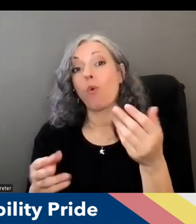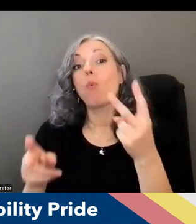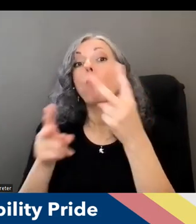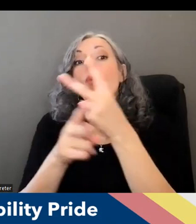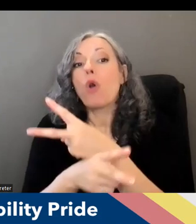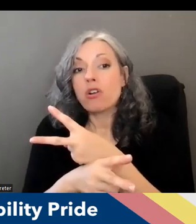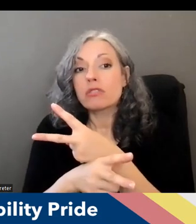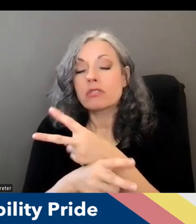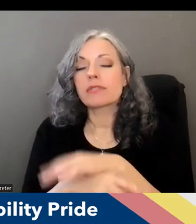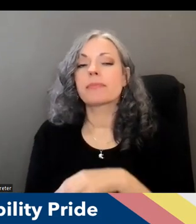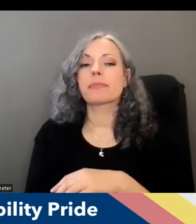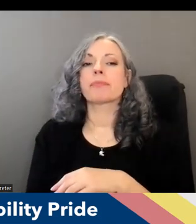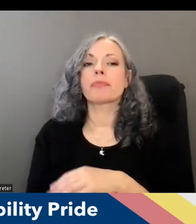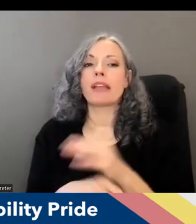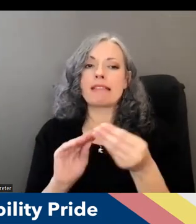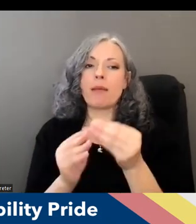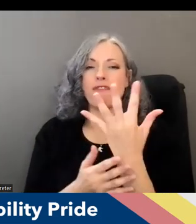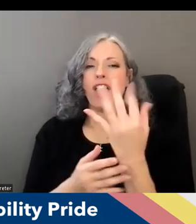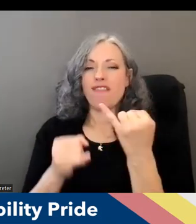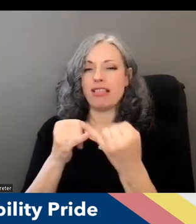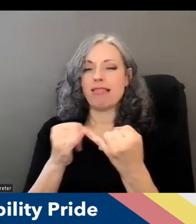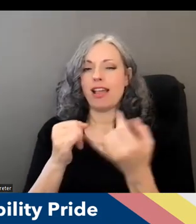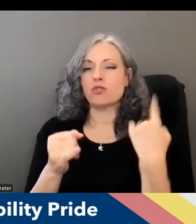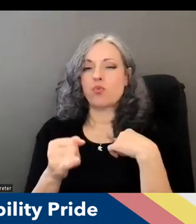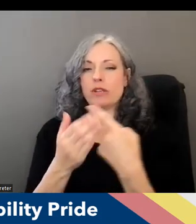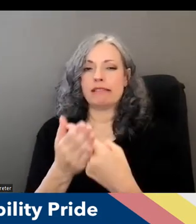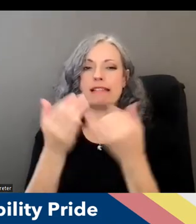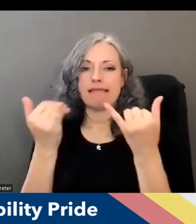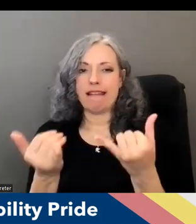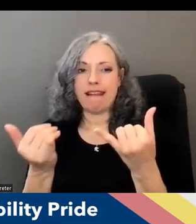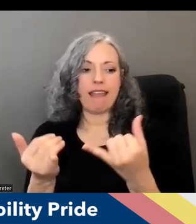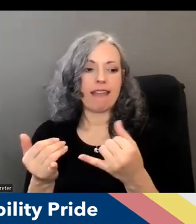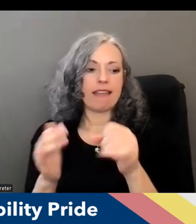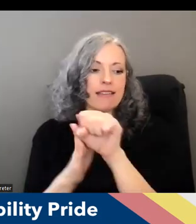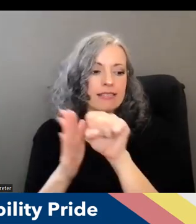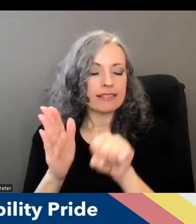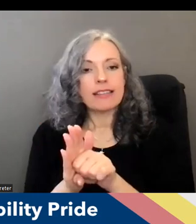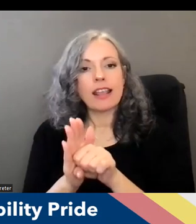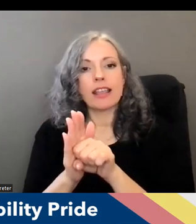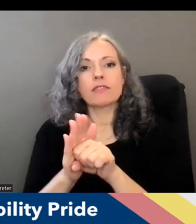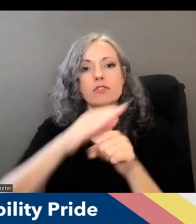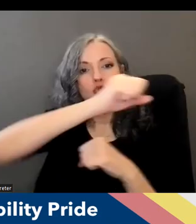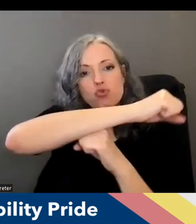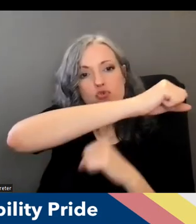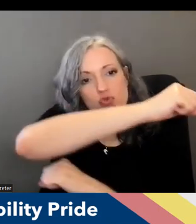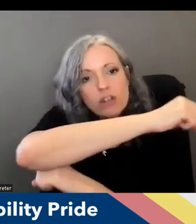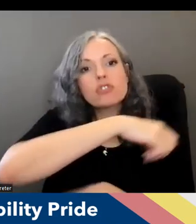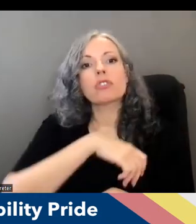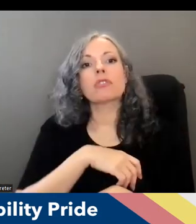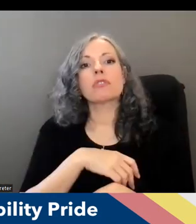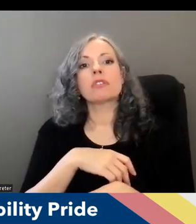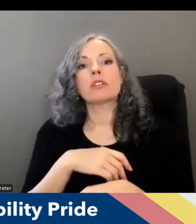streamline state and local administrative structures all of the stakeholder input starting with the